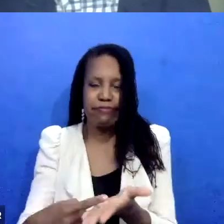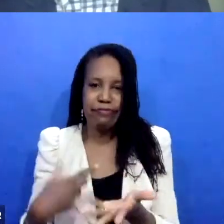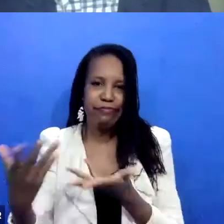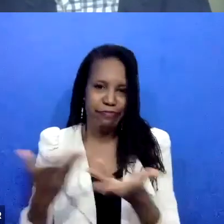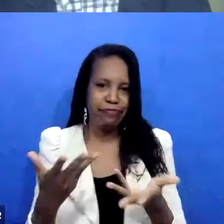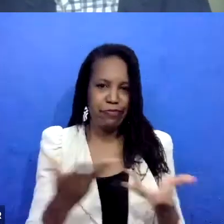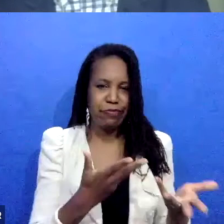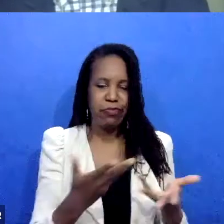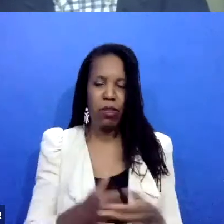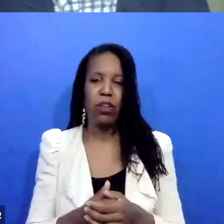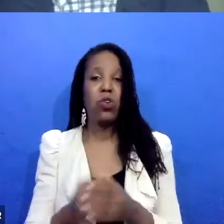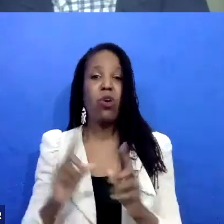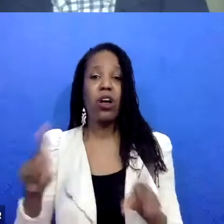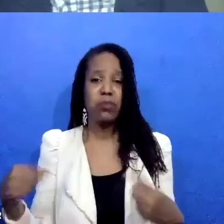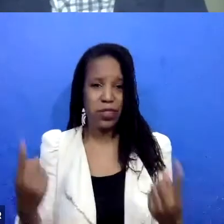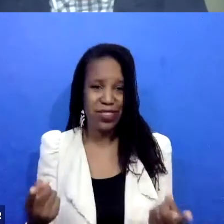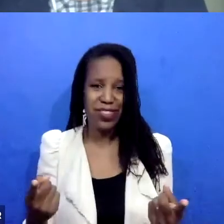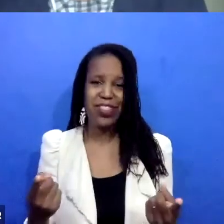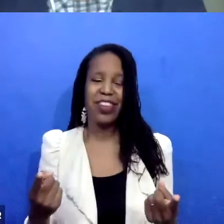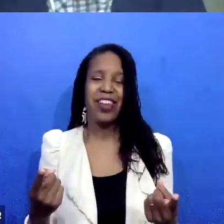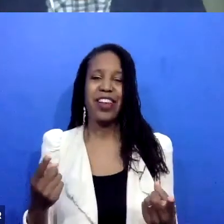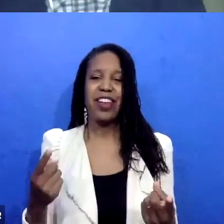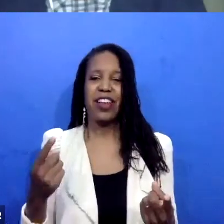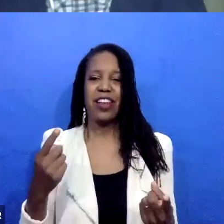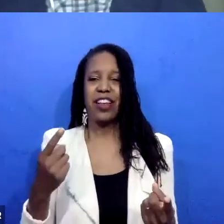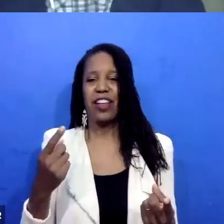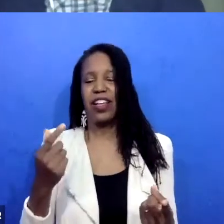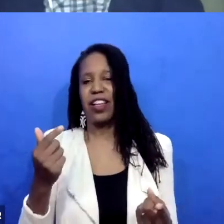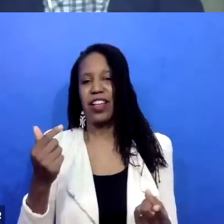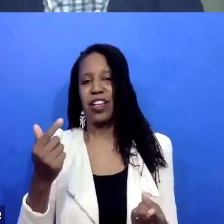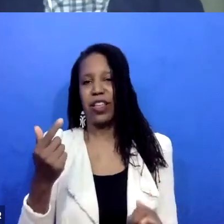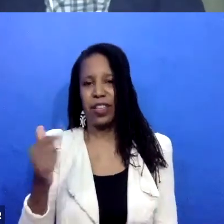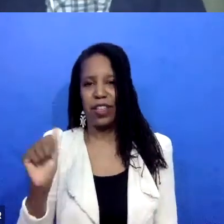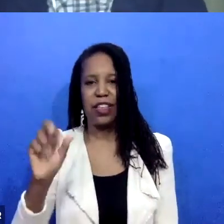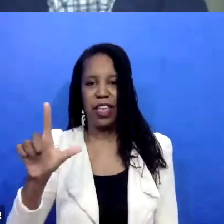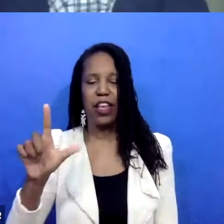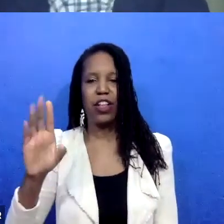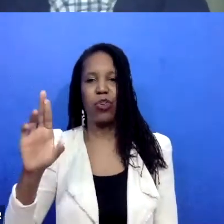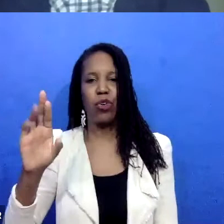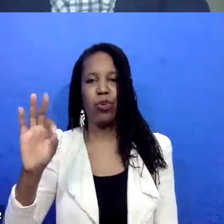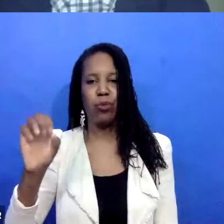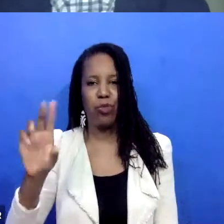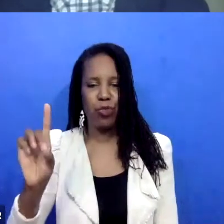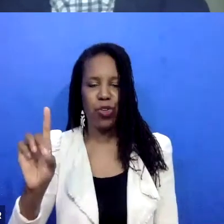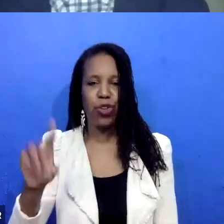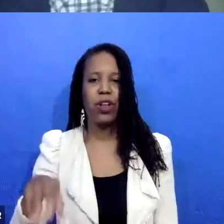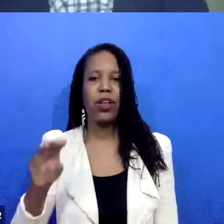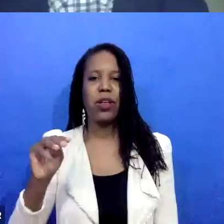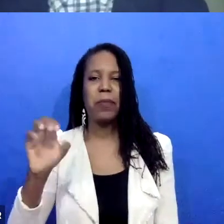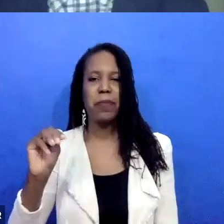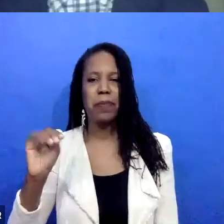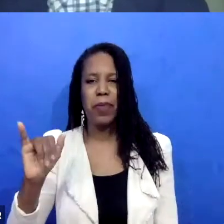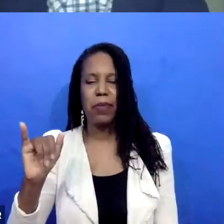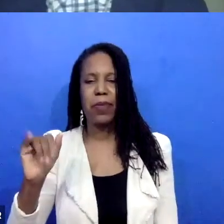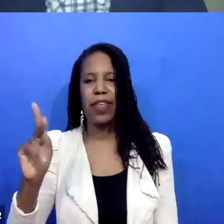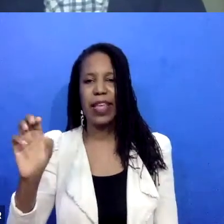wisdom and knowledge of Gail Buford and Joan Pinnell and Mimi Kim, who I work with very closely on this